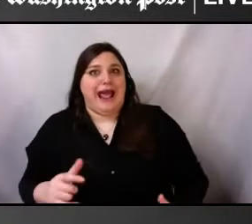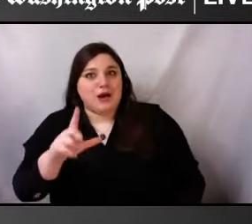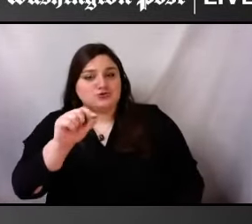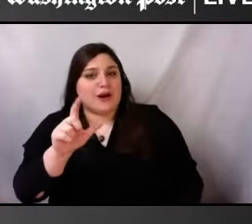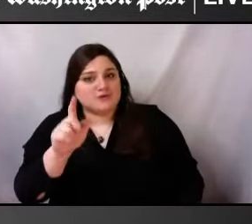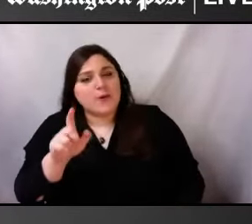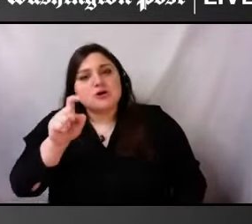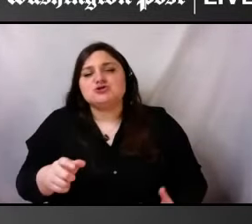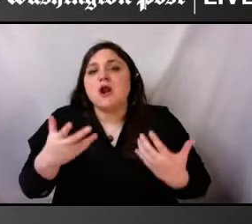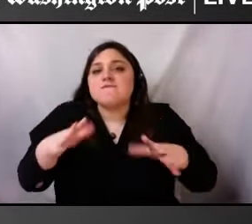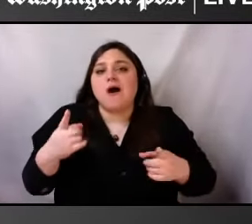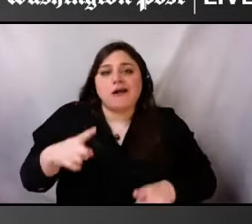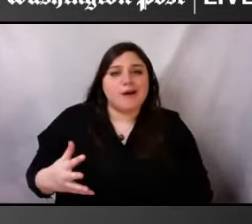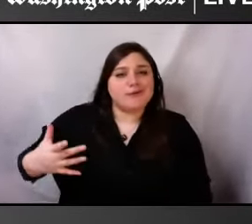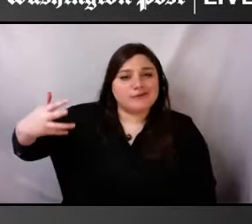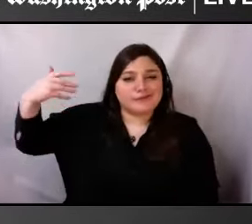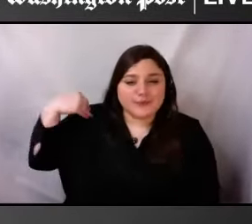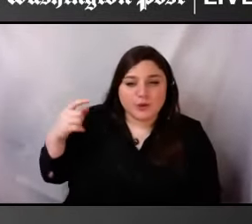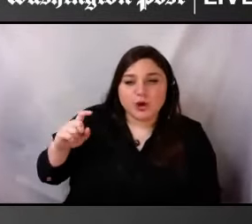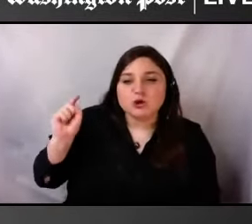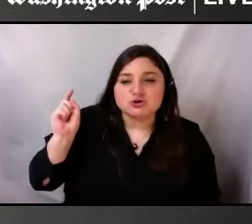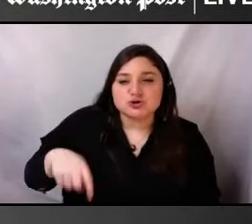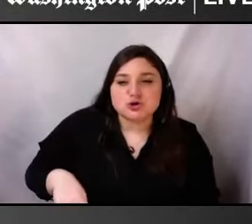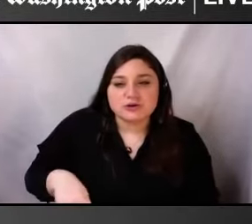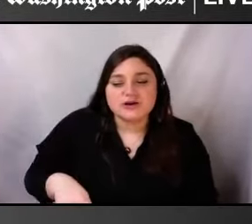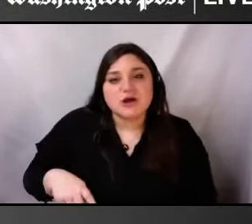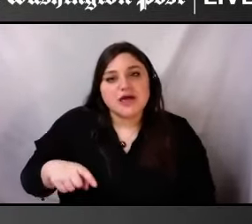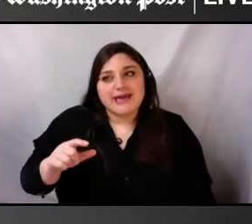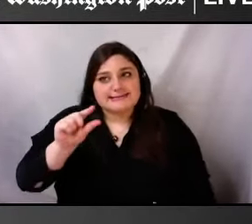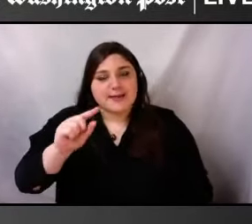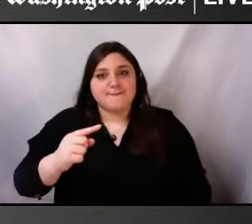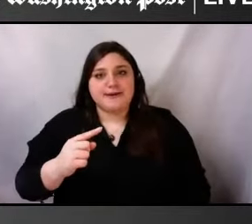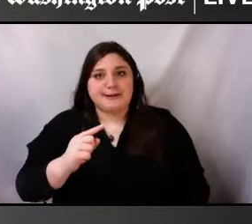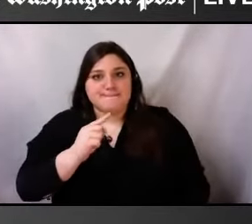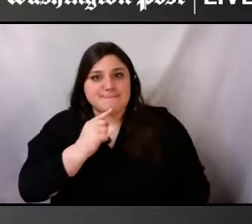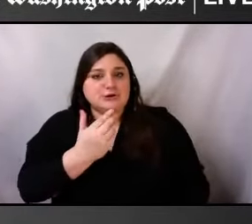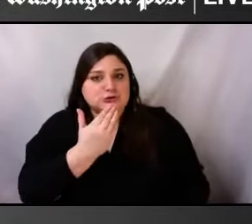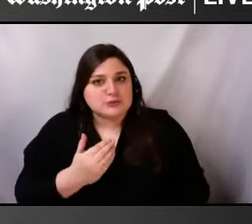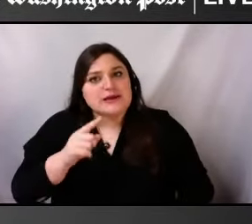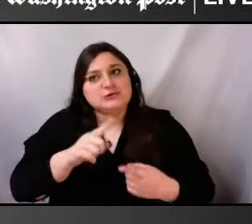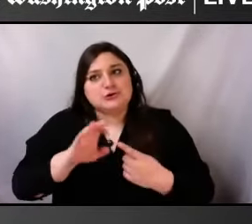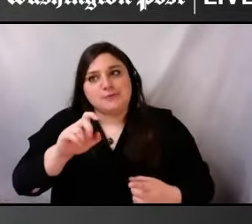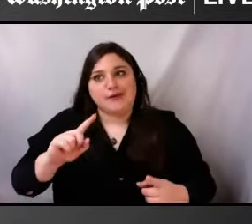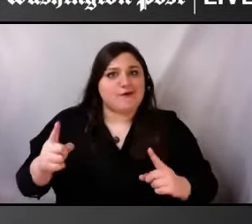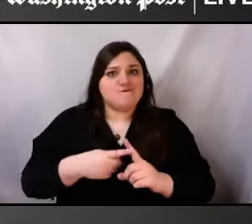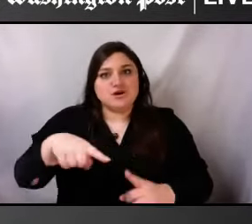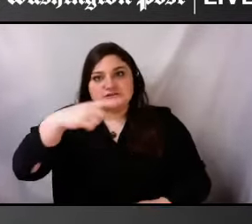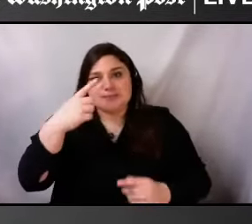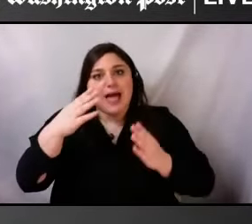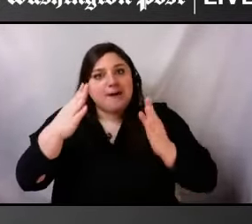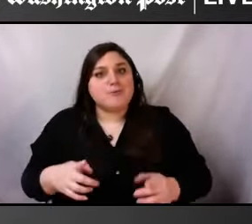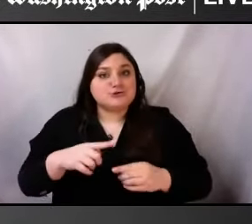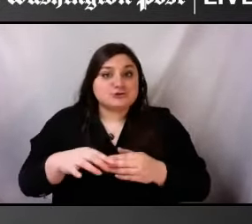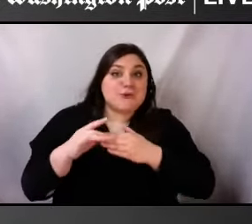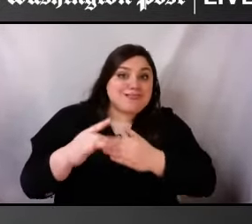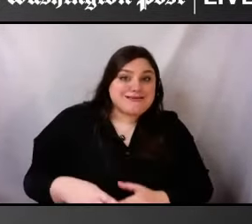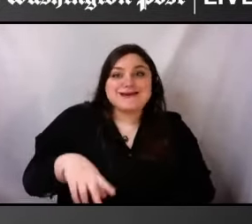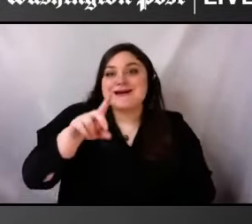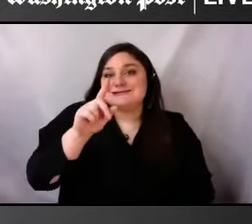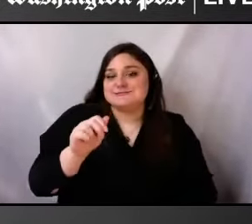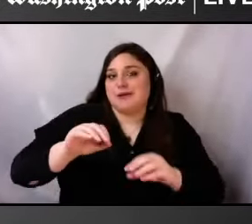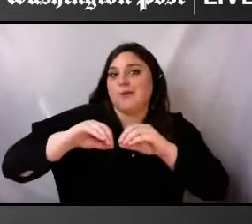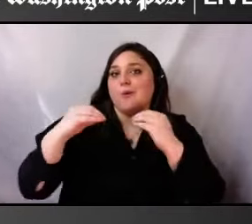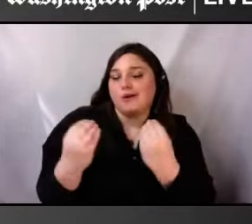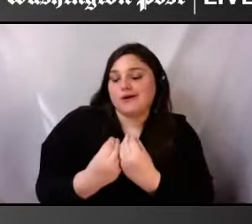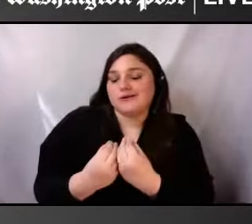bittersweet, uh, to be the first black person to lead a national disability organization, but I can't help but think about